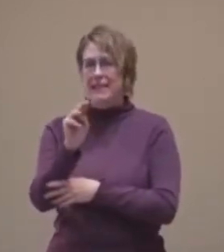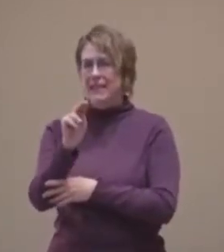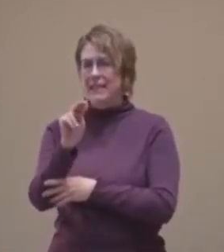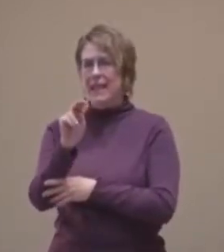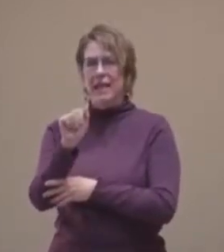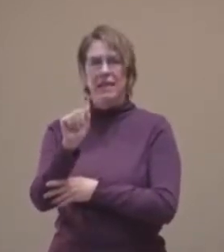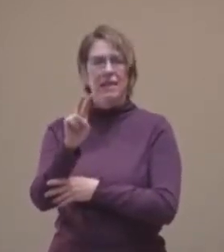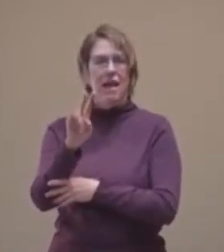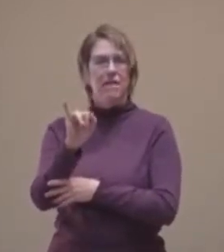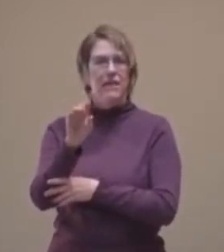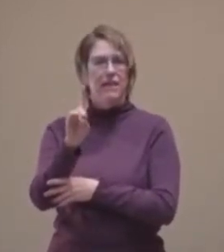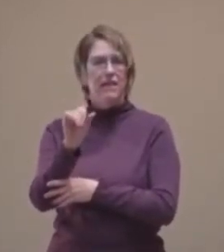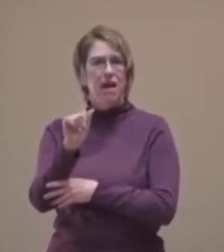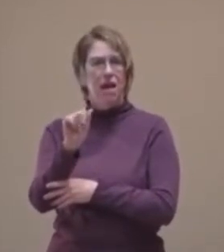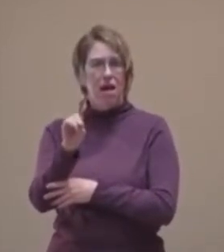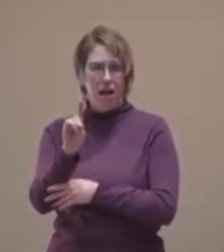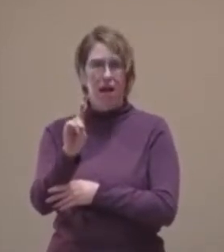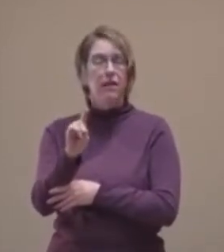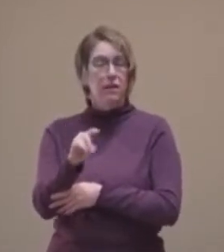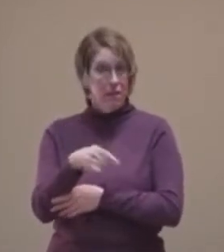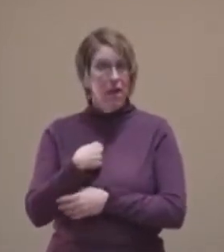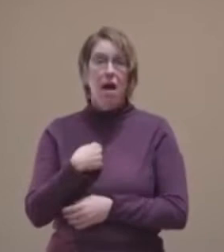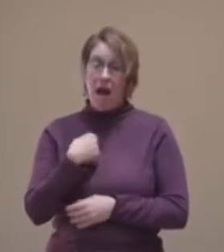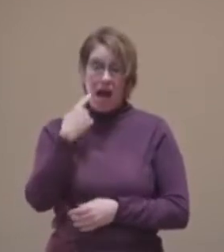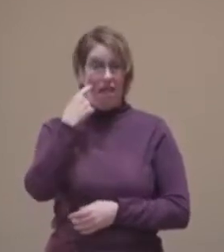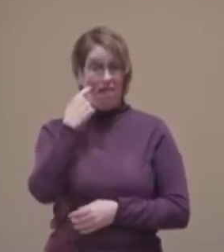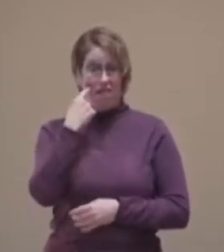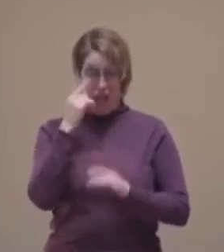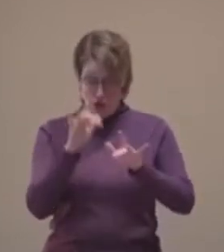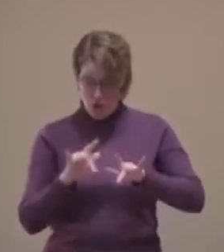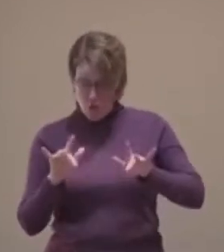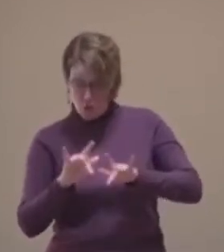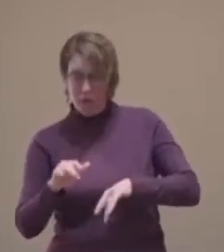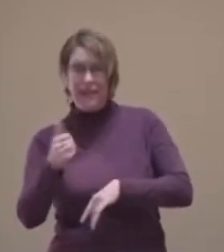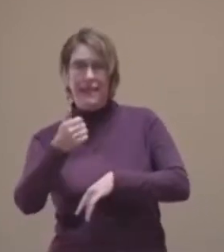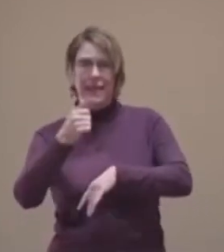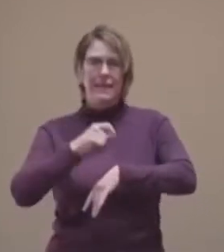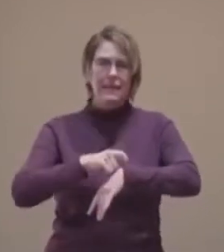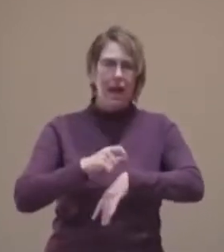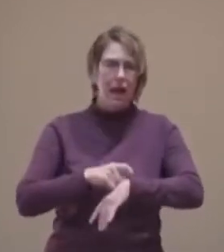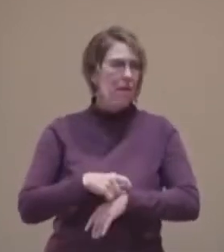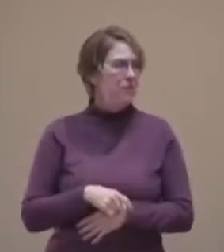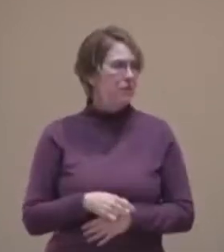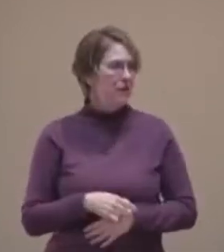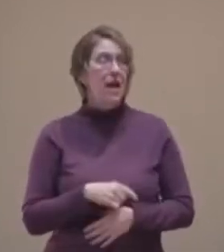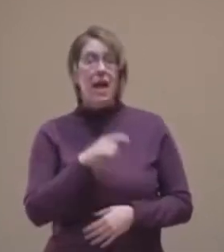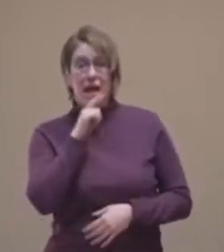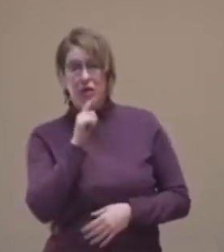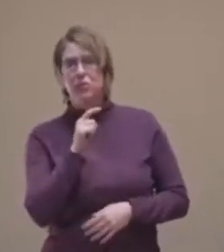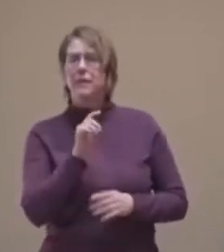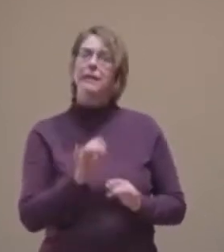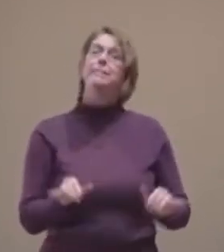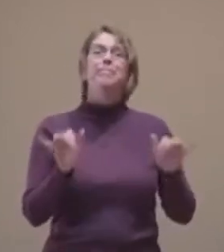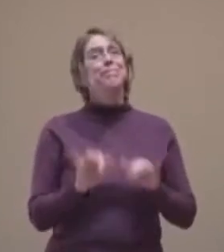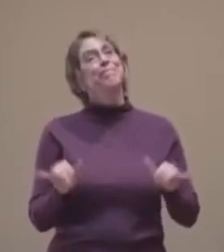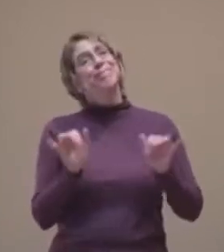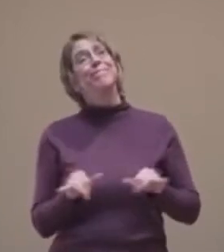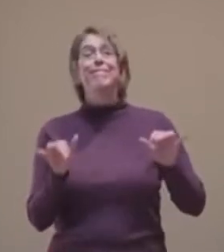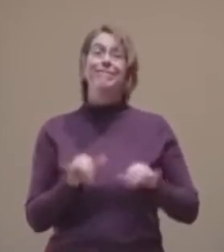Because Simon is really into it. And I get it. It's catchy. It's really repetitive. It is the same thing over and over again.